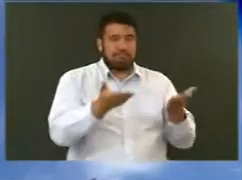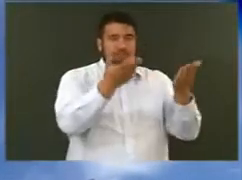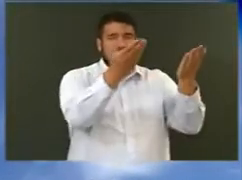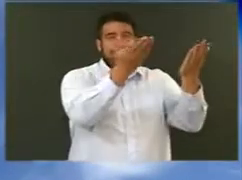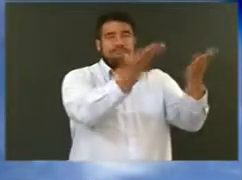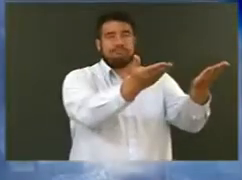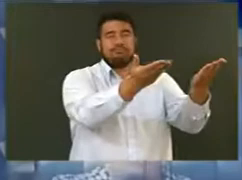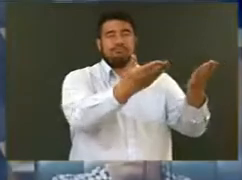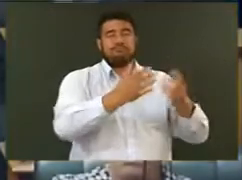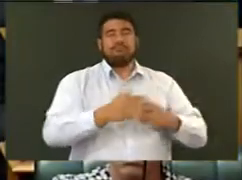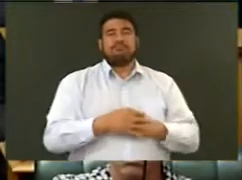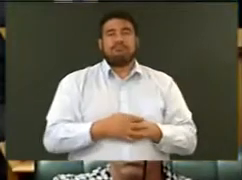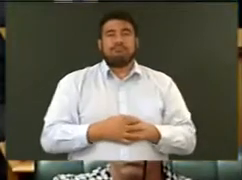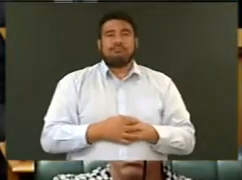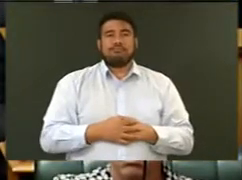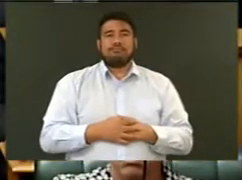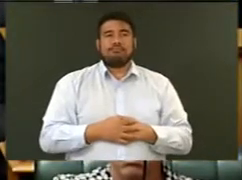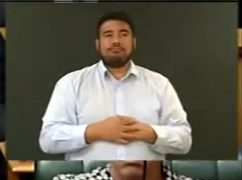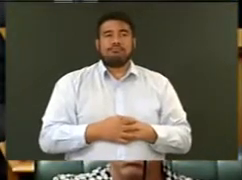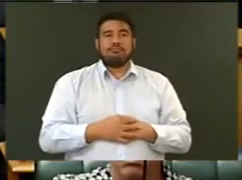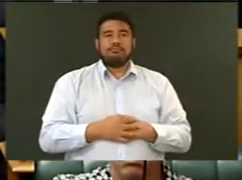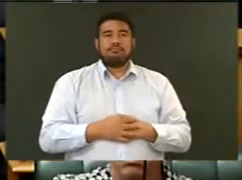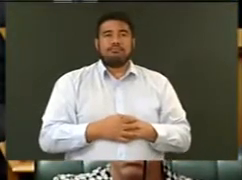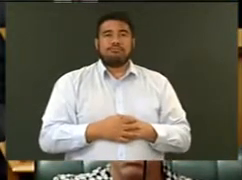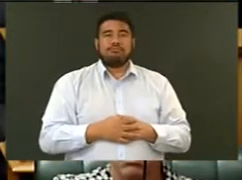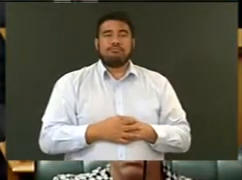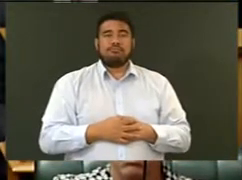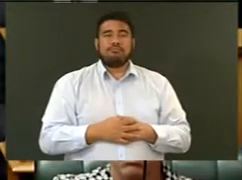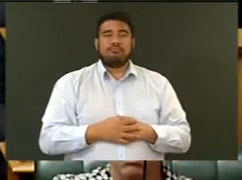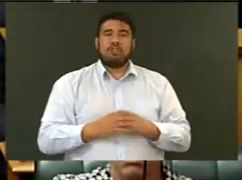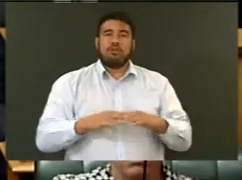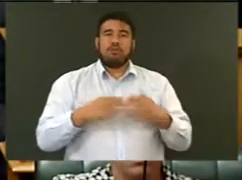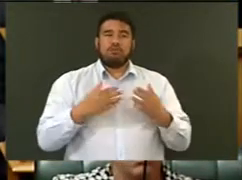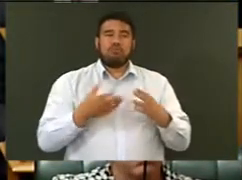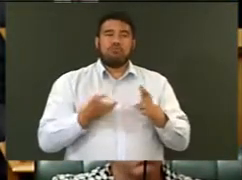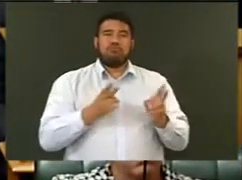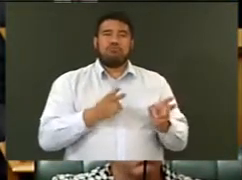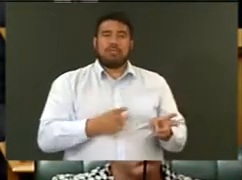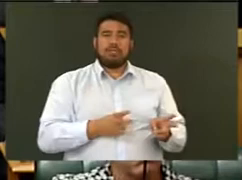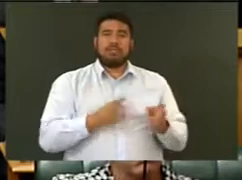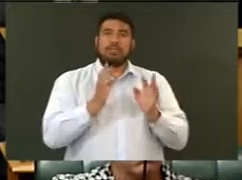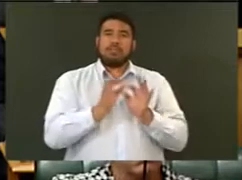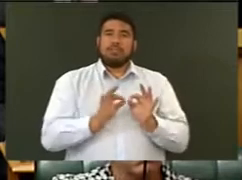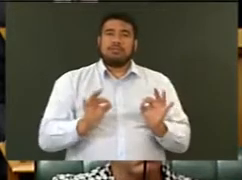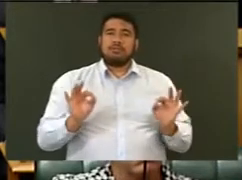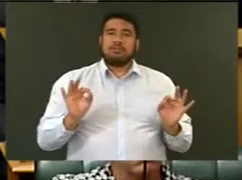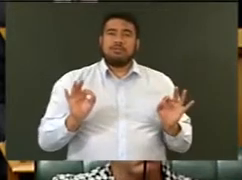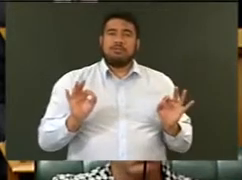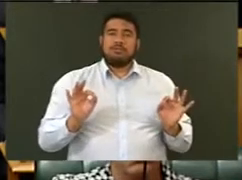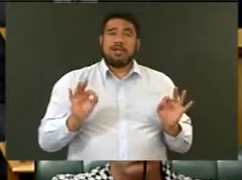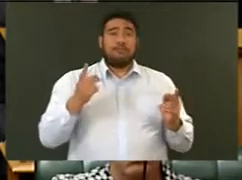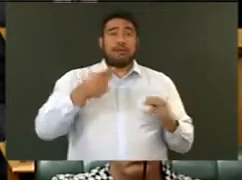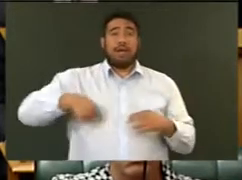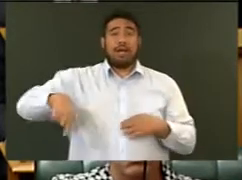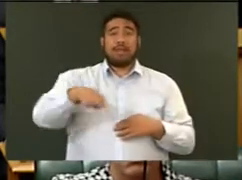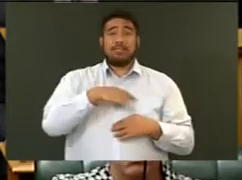Ngā pa hoki mai tātou, ki te hunga ora huri rauni i tēnei whare. E te Premier, Right Honourable